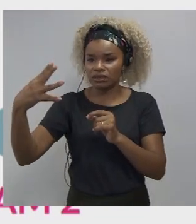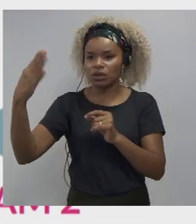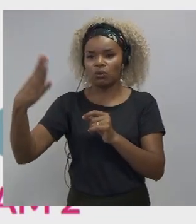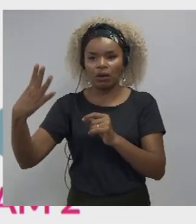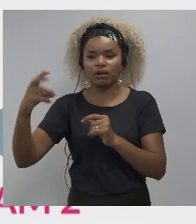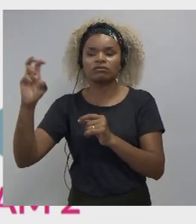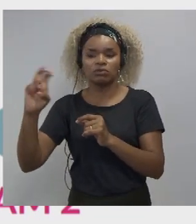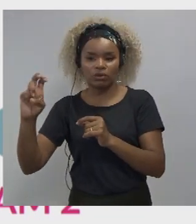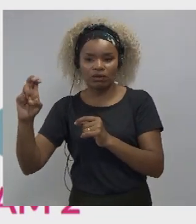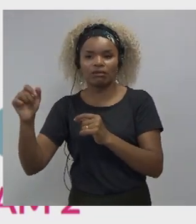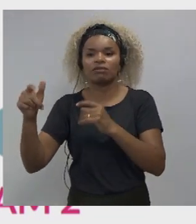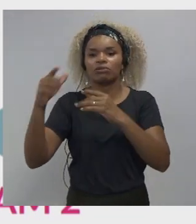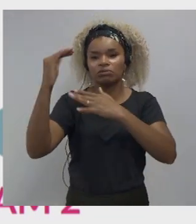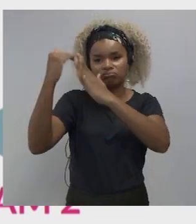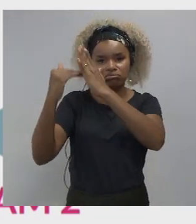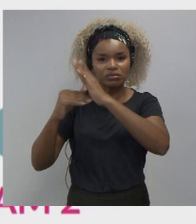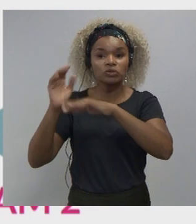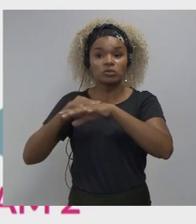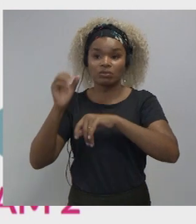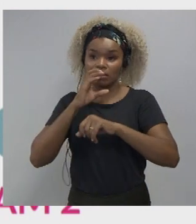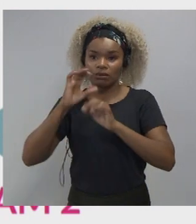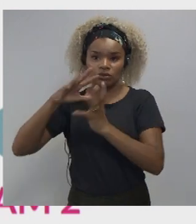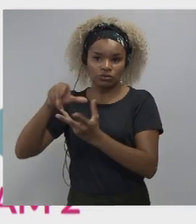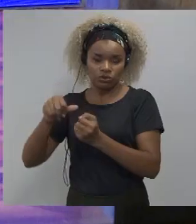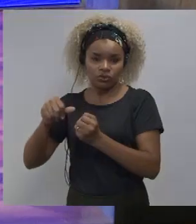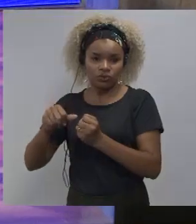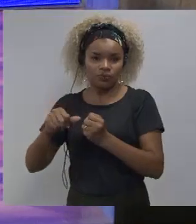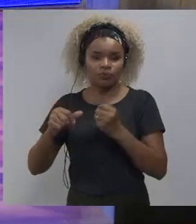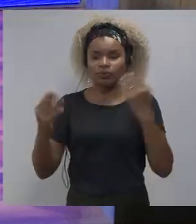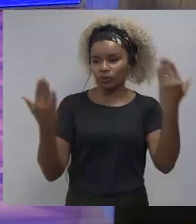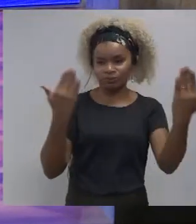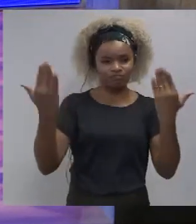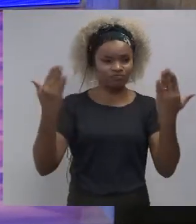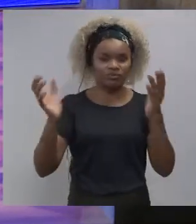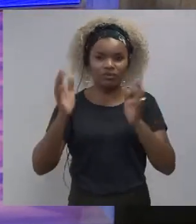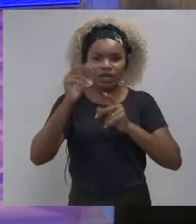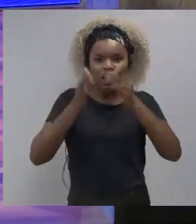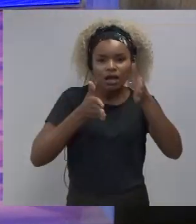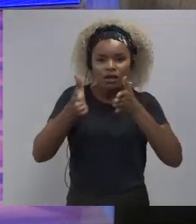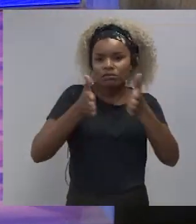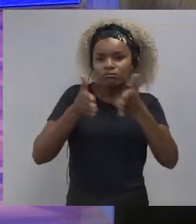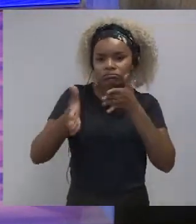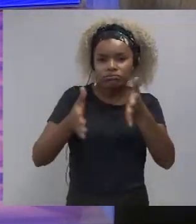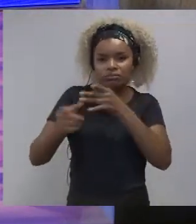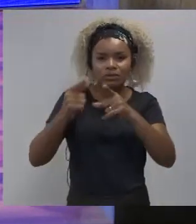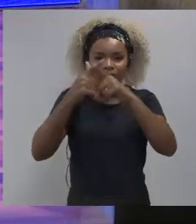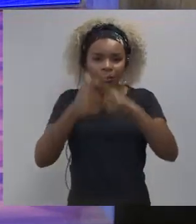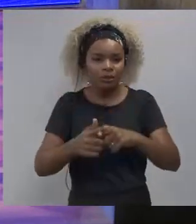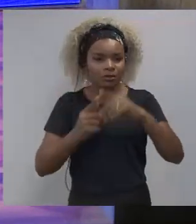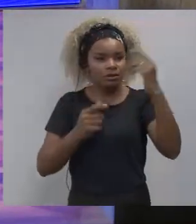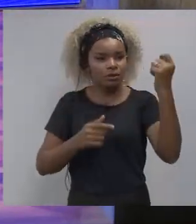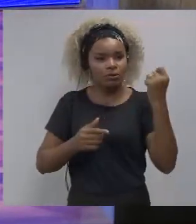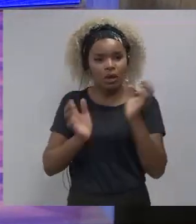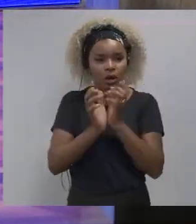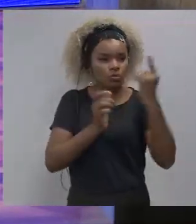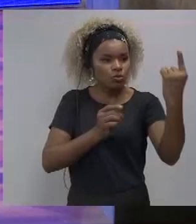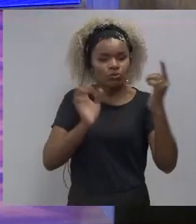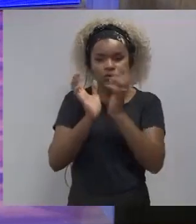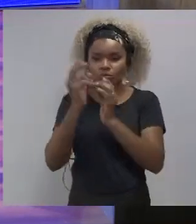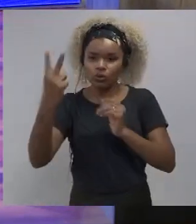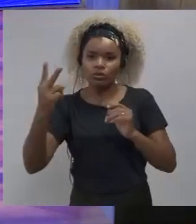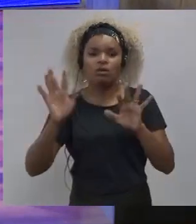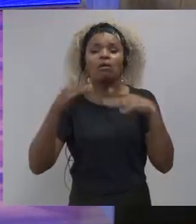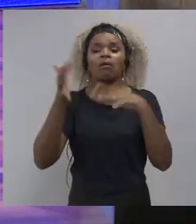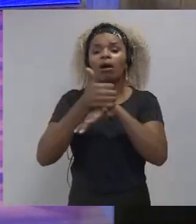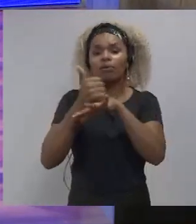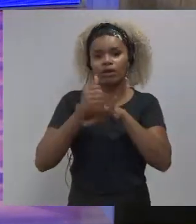if you had a relay race amongst teams one and two which team is going to do better hands up for team one